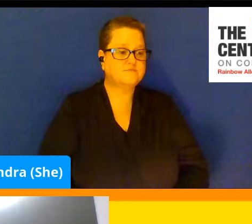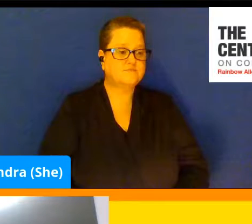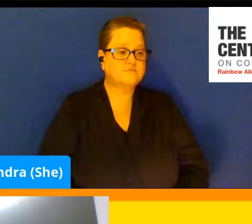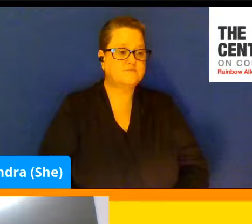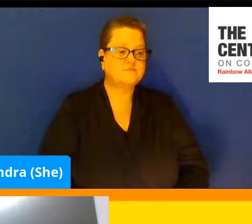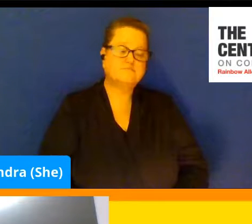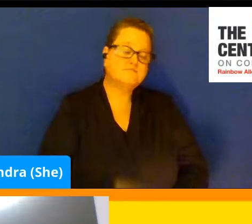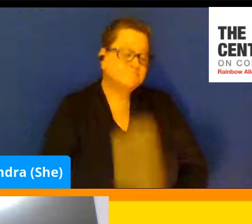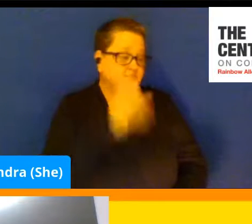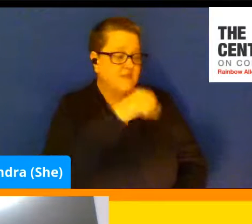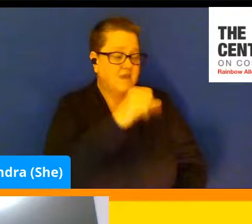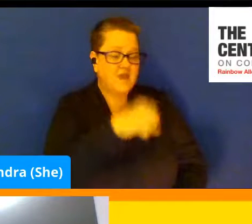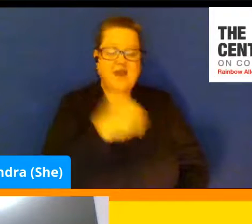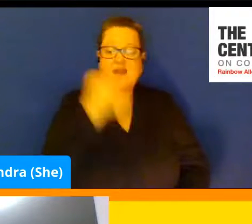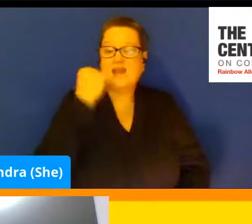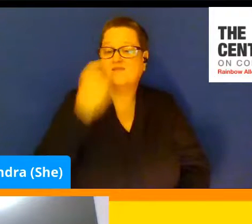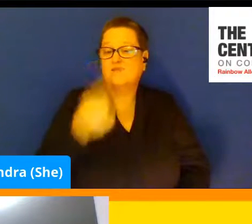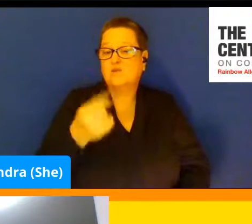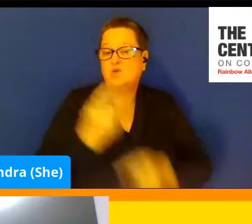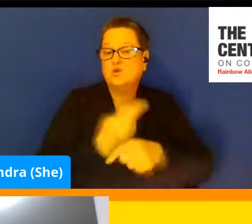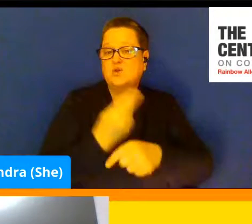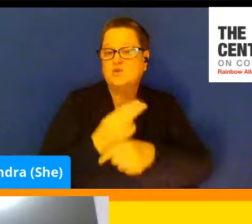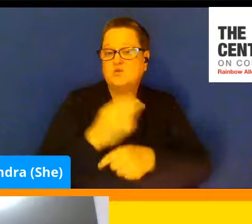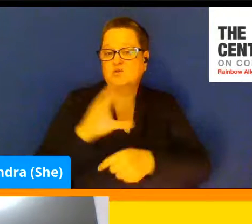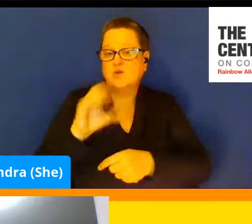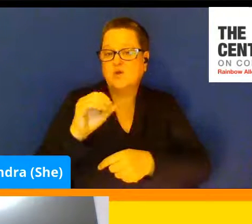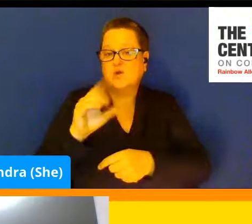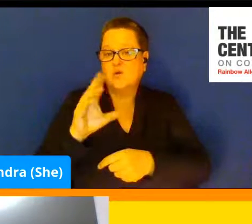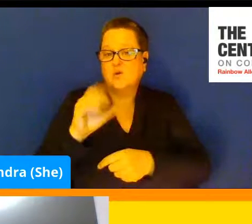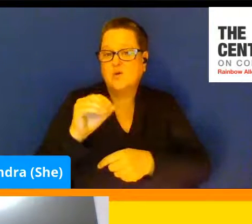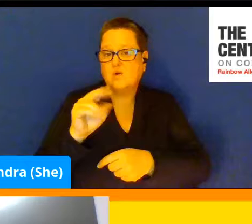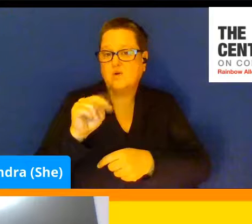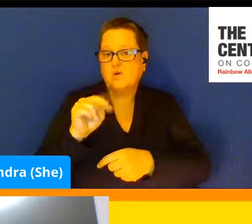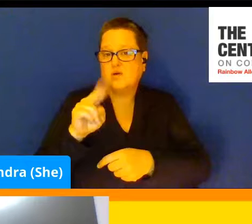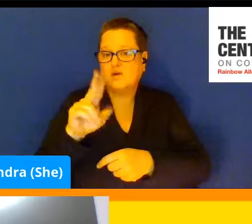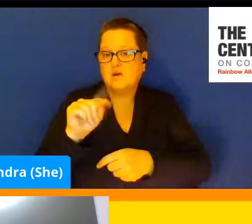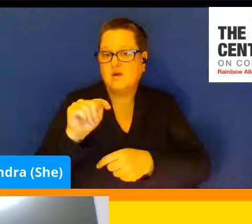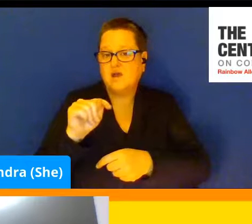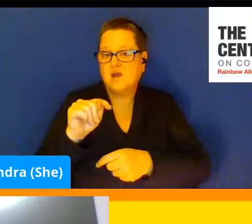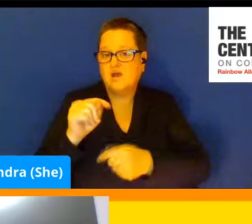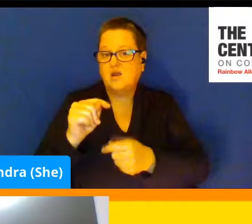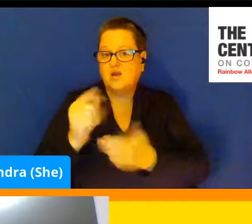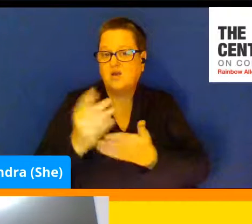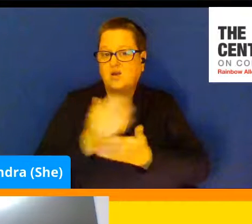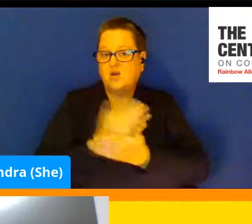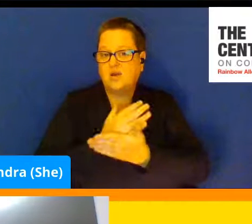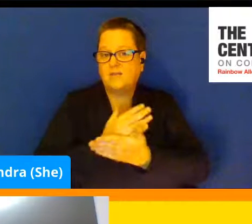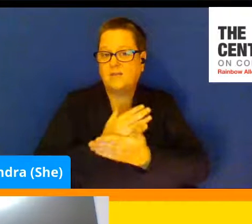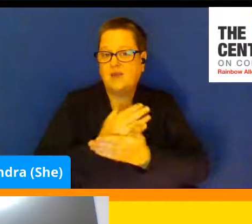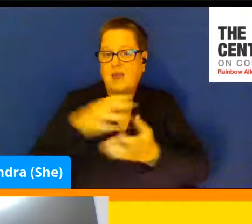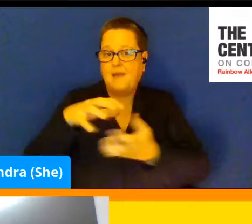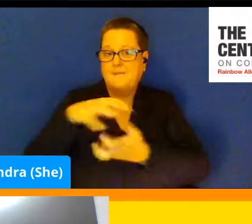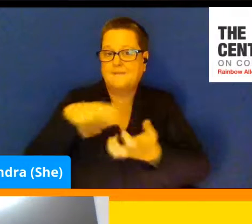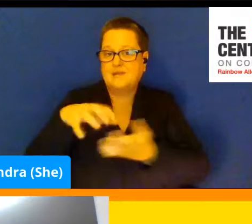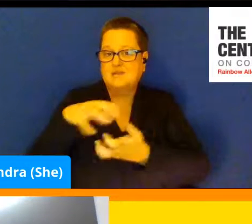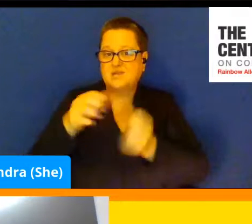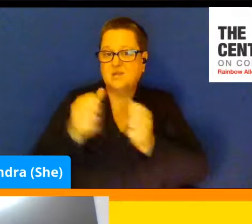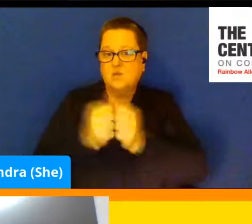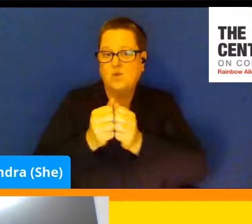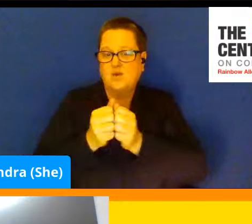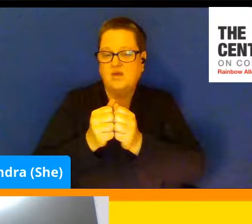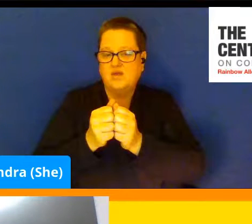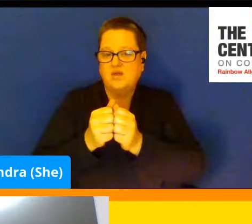In fact, if you take coconut cream and you mix it with like a can of coconut cream and a can of canned